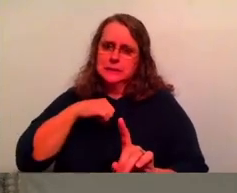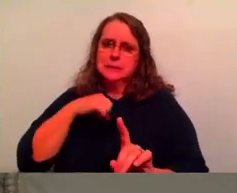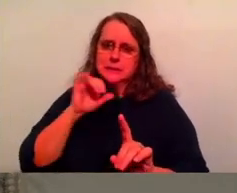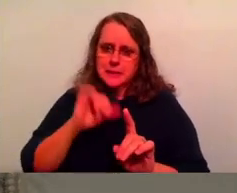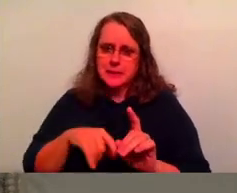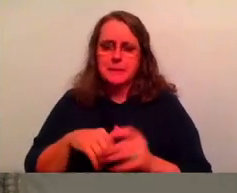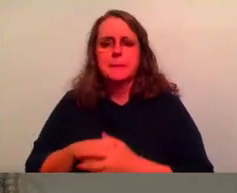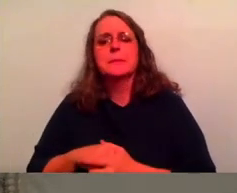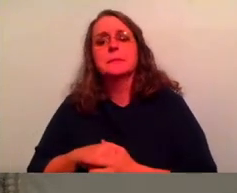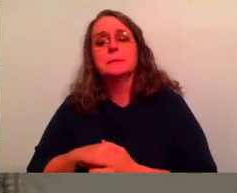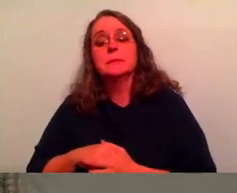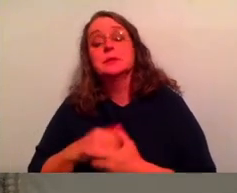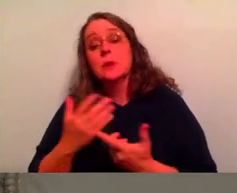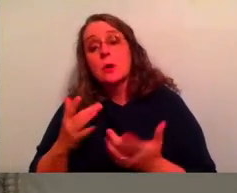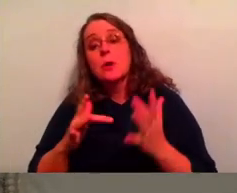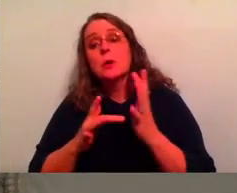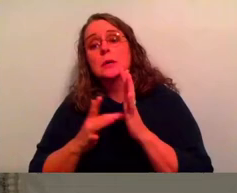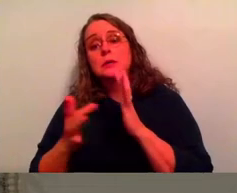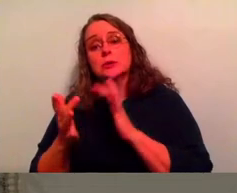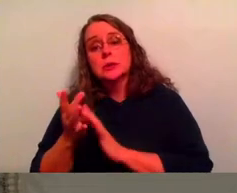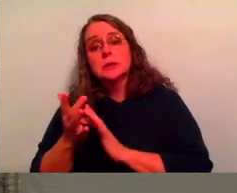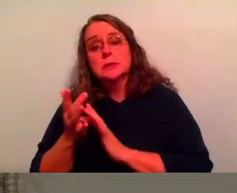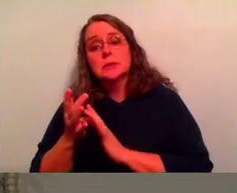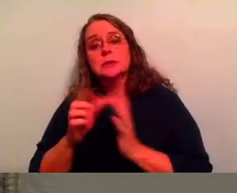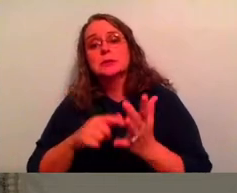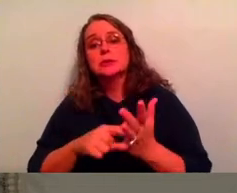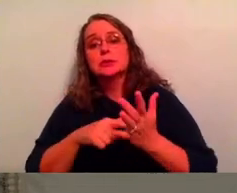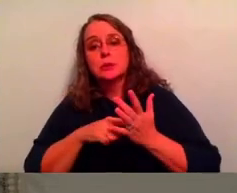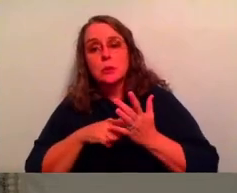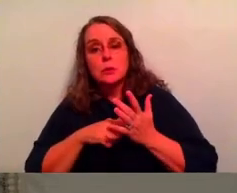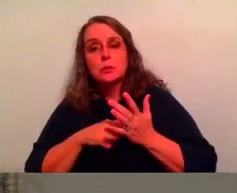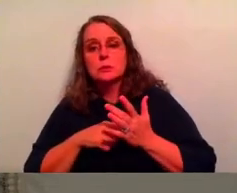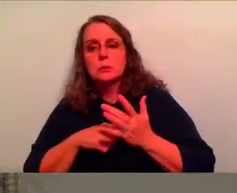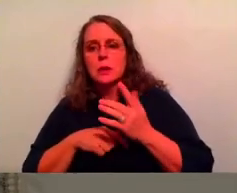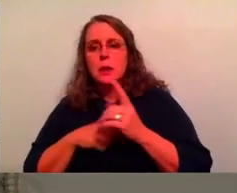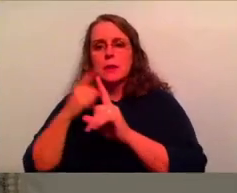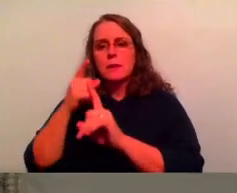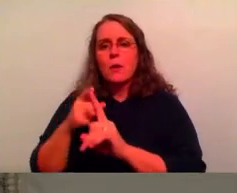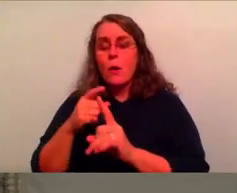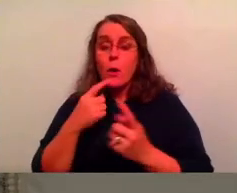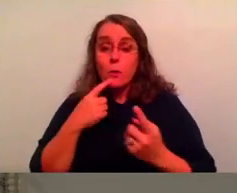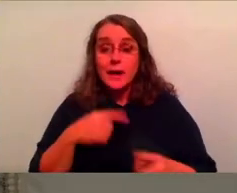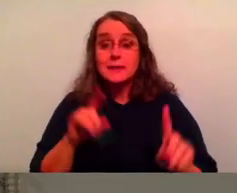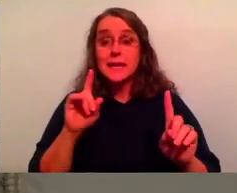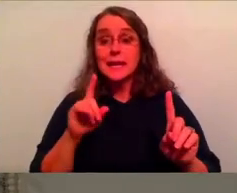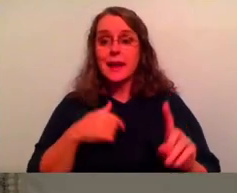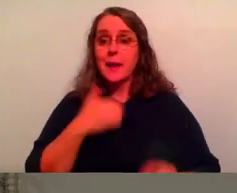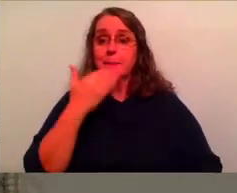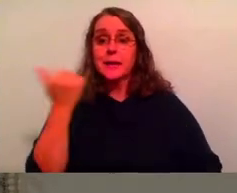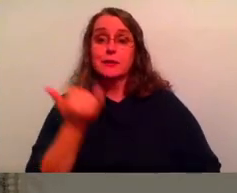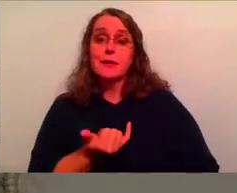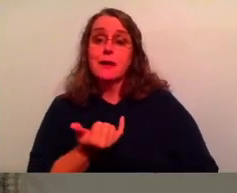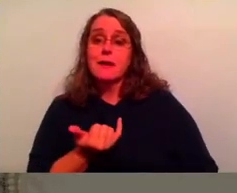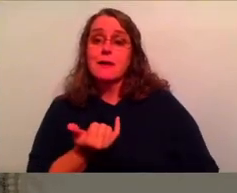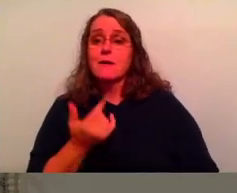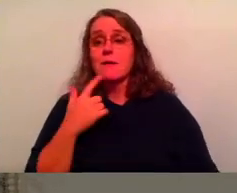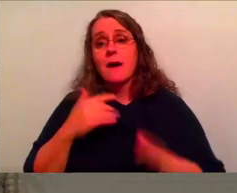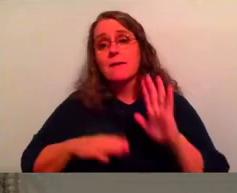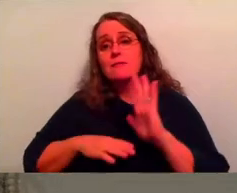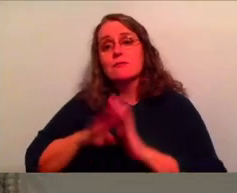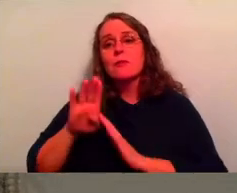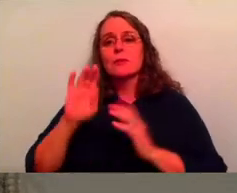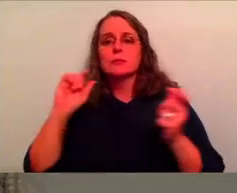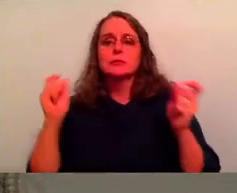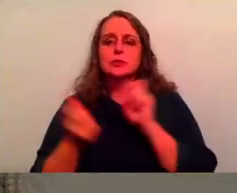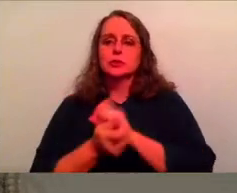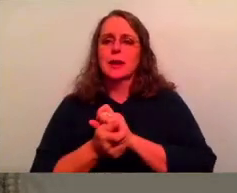what Jesus reveals to us is again, the goal is not, Hey, I did it. I I'm better now. I've, I've grown, I've changed